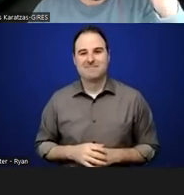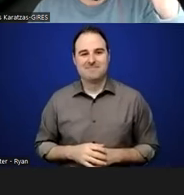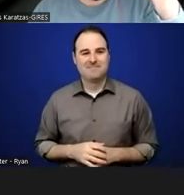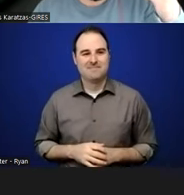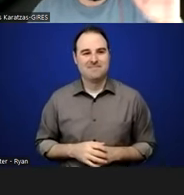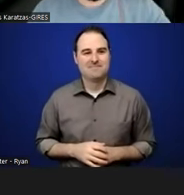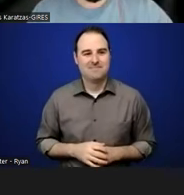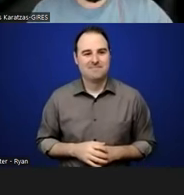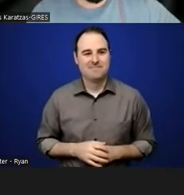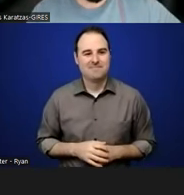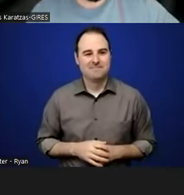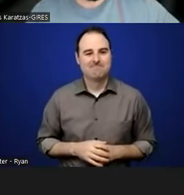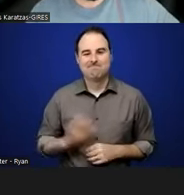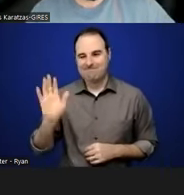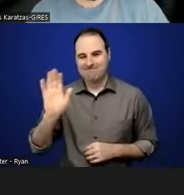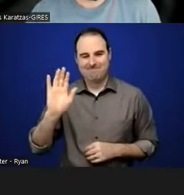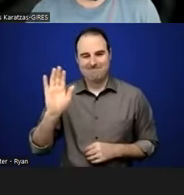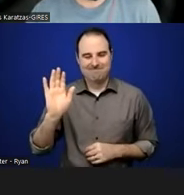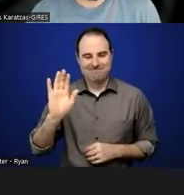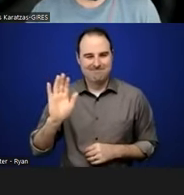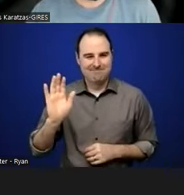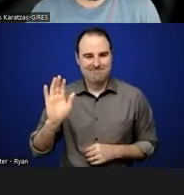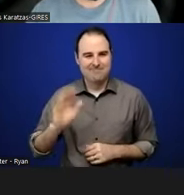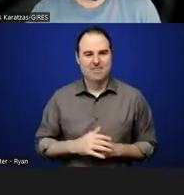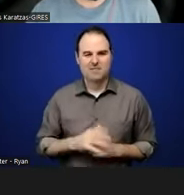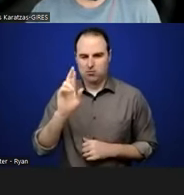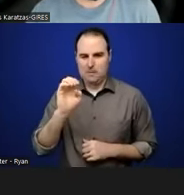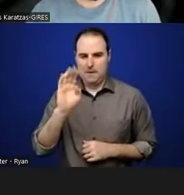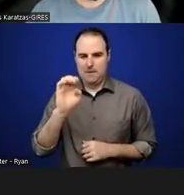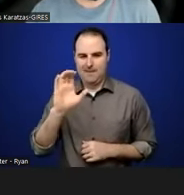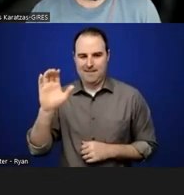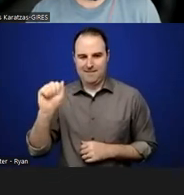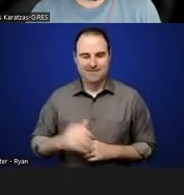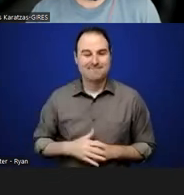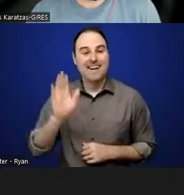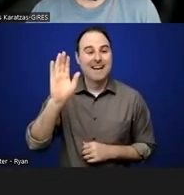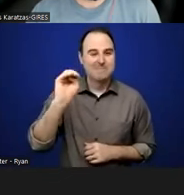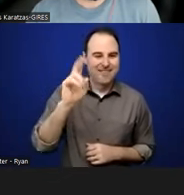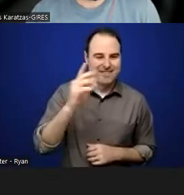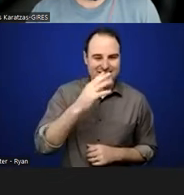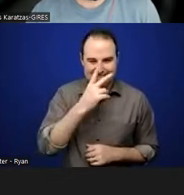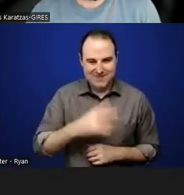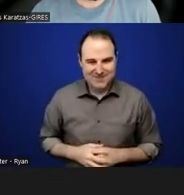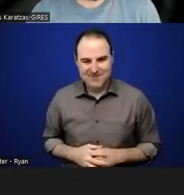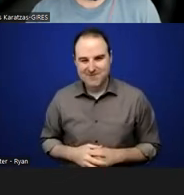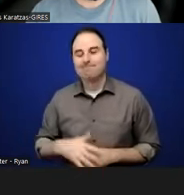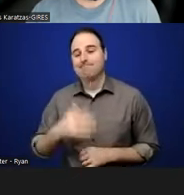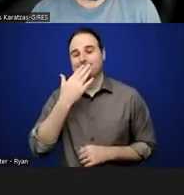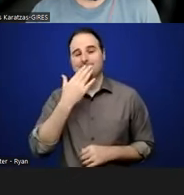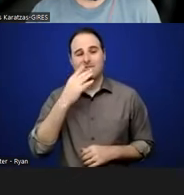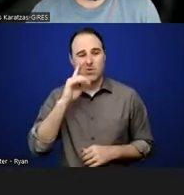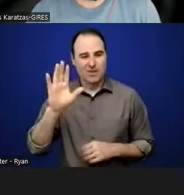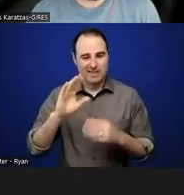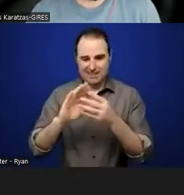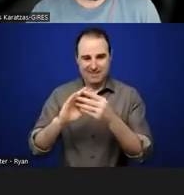I guess. Okay. Hi. So I actually, I'm, hi, Mark. Good to see you. Thank you for the inspiring